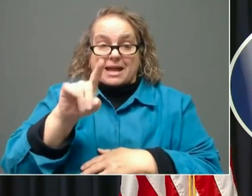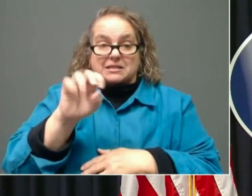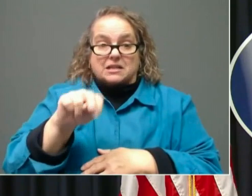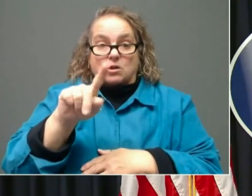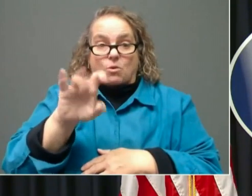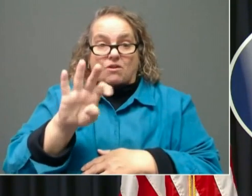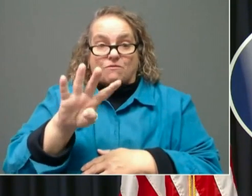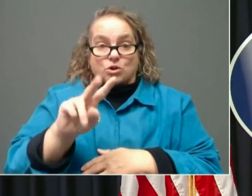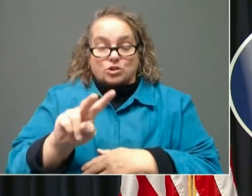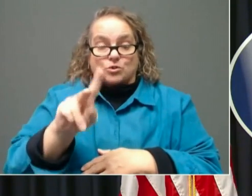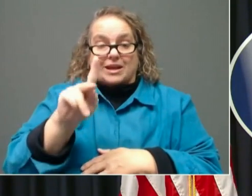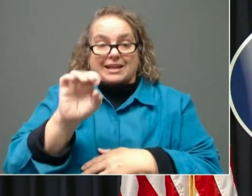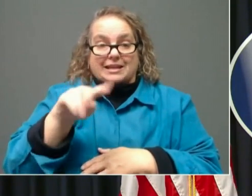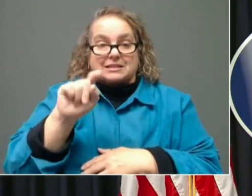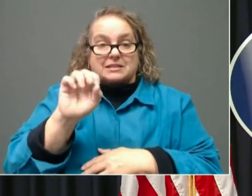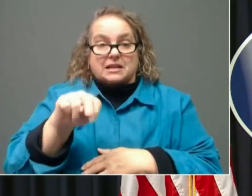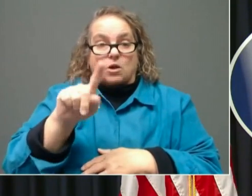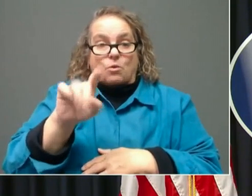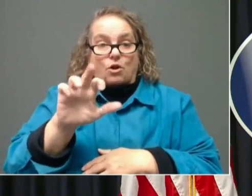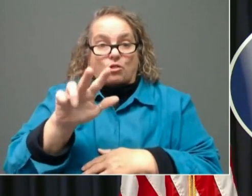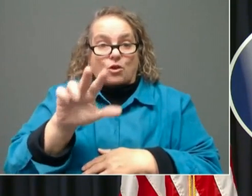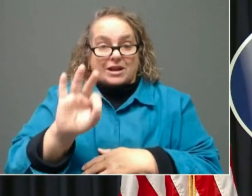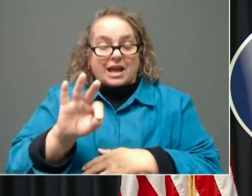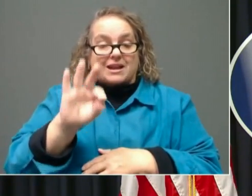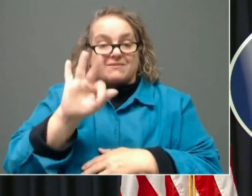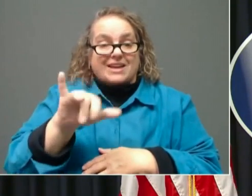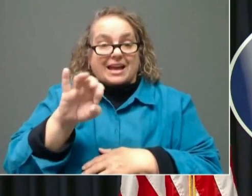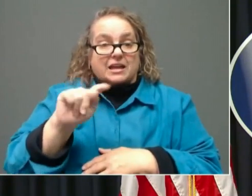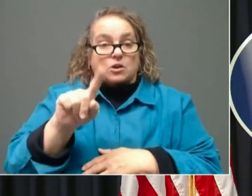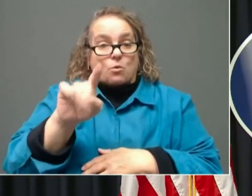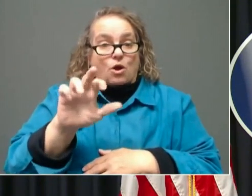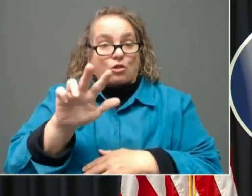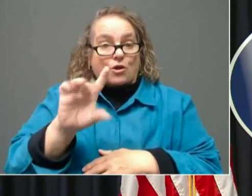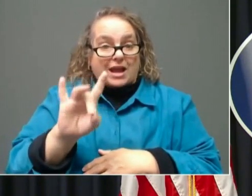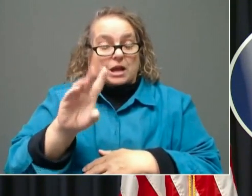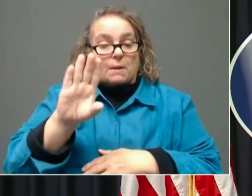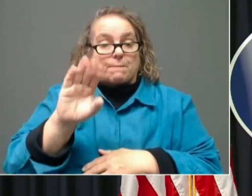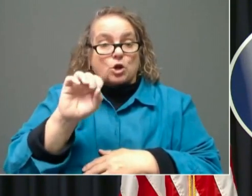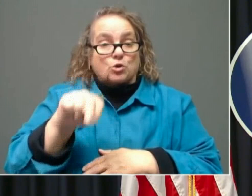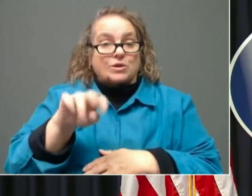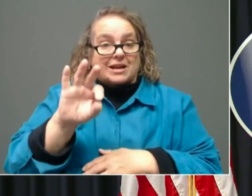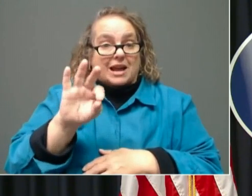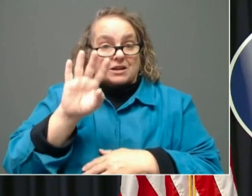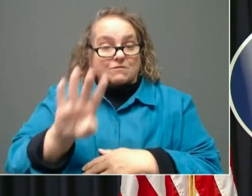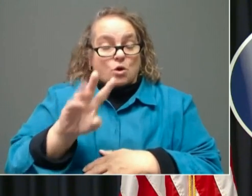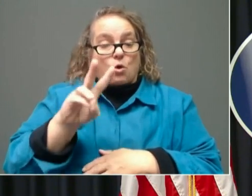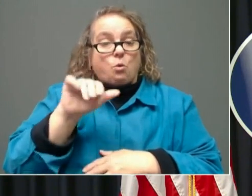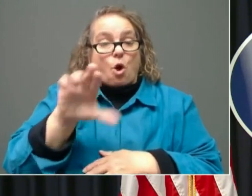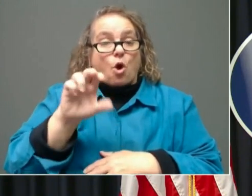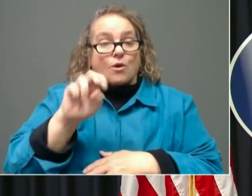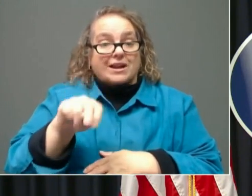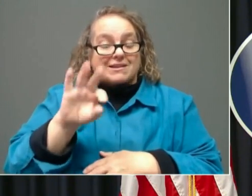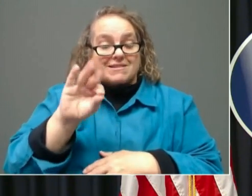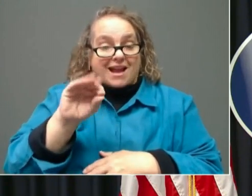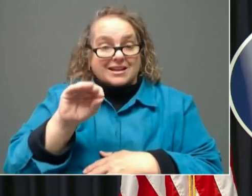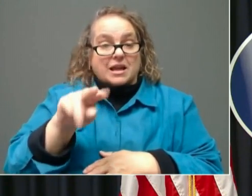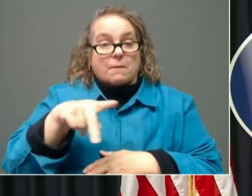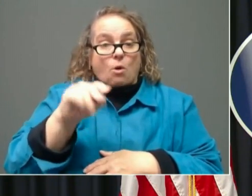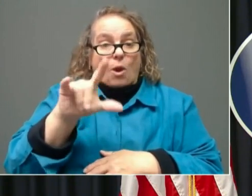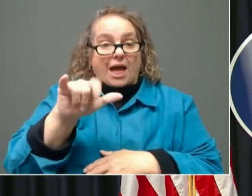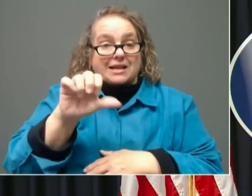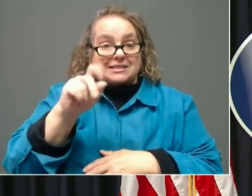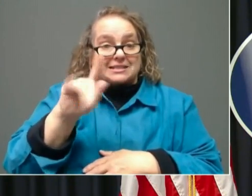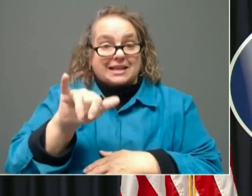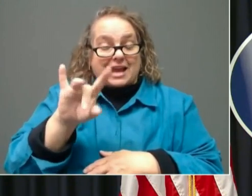139, Fayette 138, Boone 94, Warren 90, Pulaski 84,